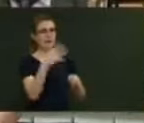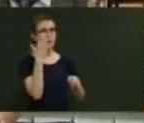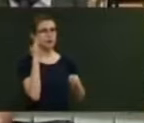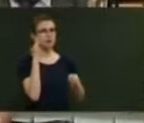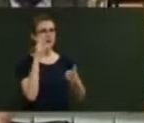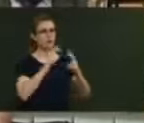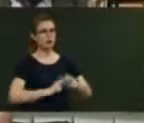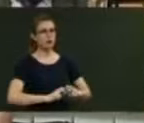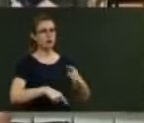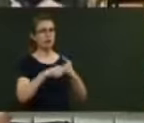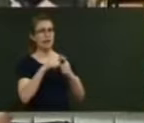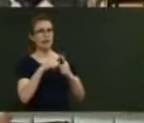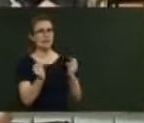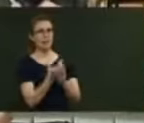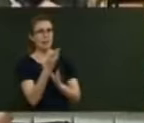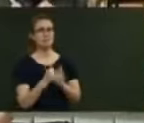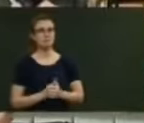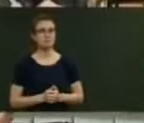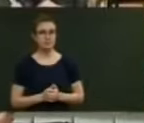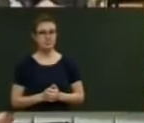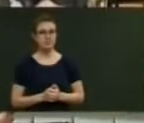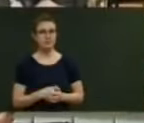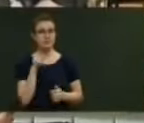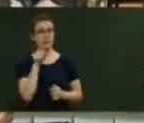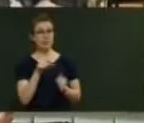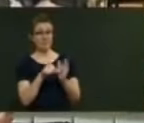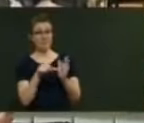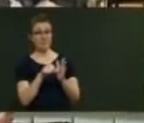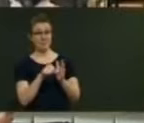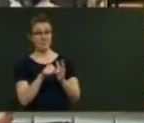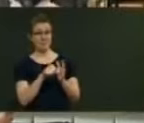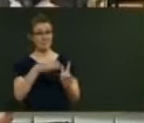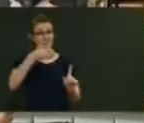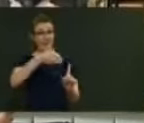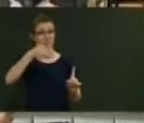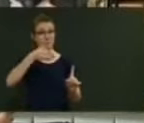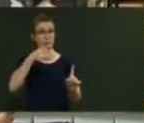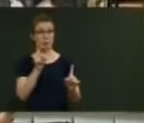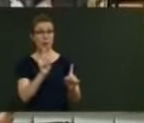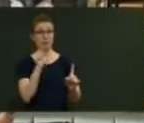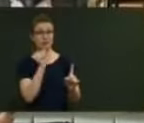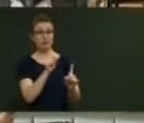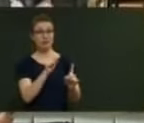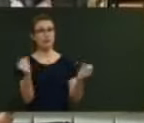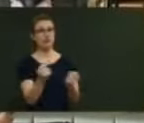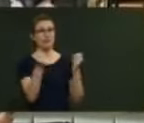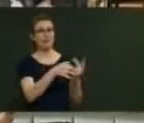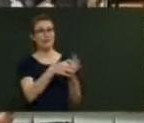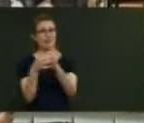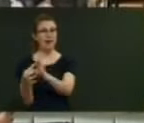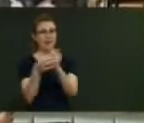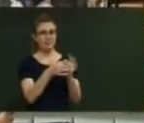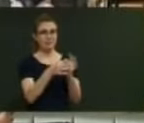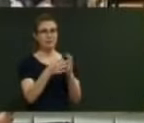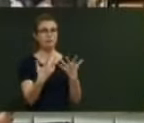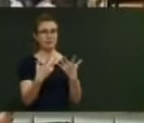Honourable Stephen Joyce. Mr Speaker, this investment aims to strengthen the ties between research organisations and the industry, building